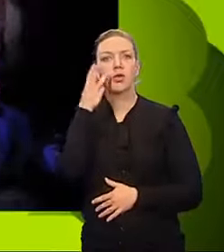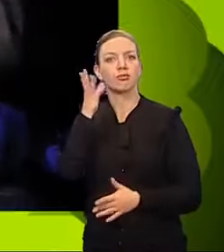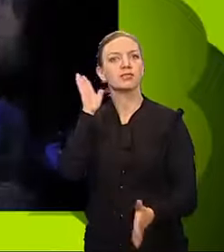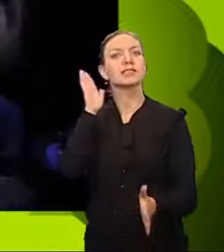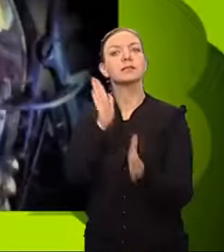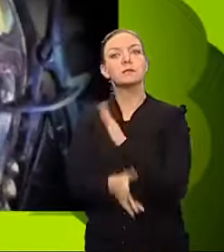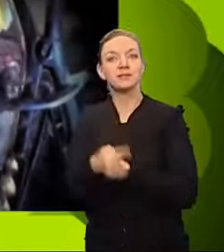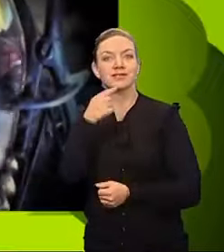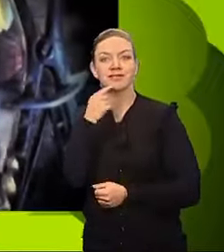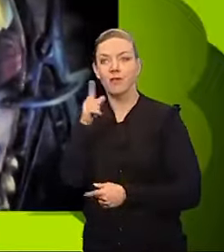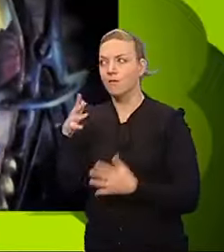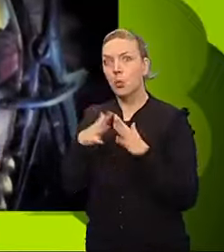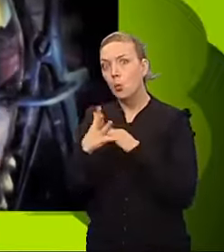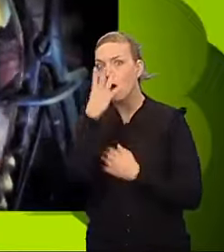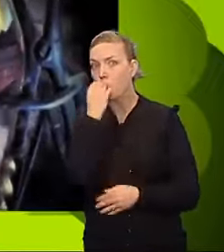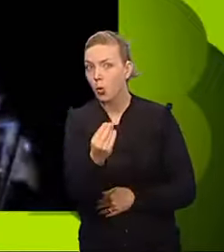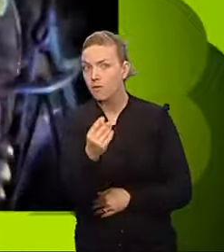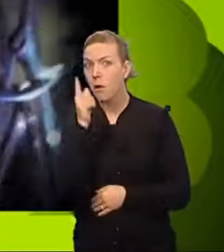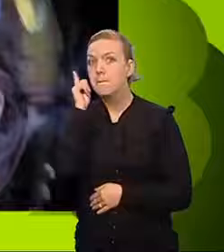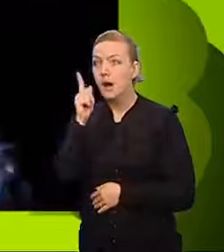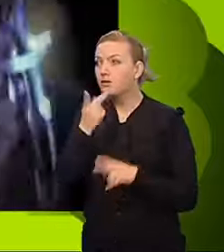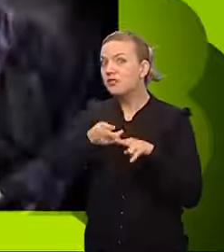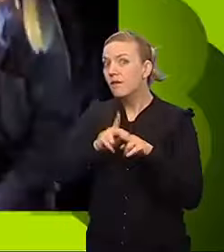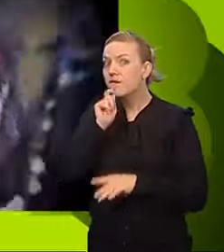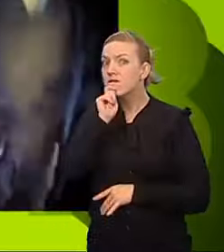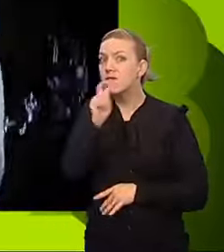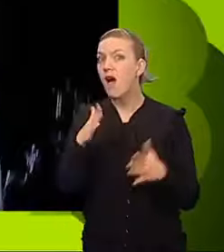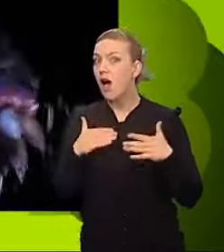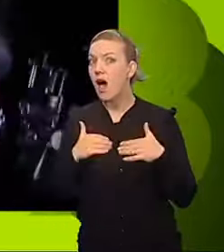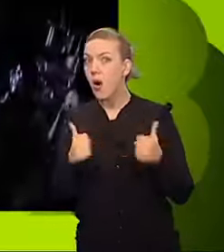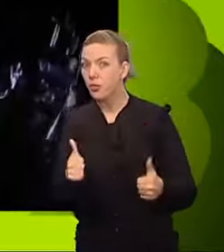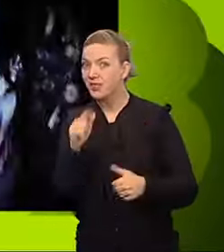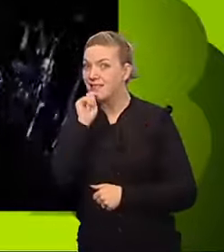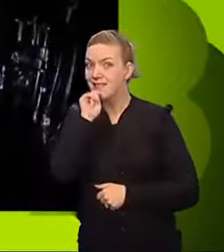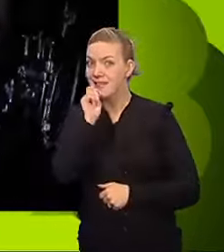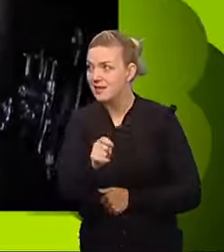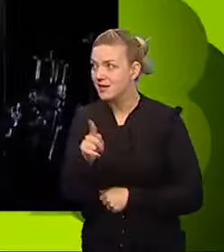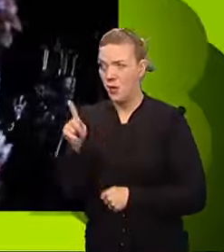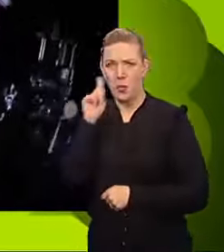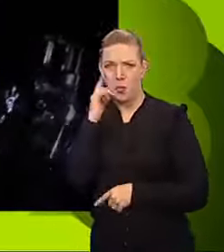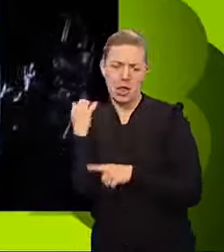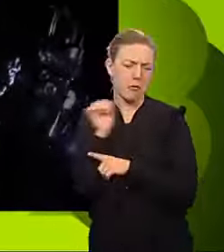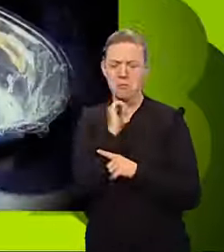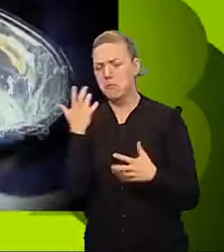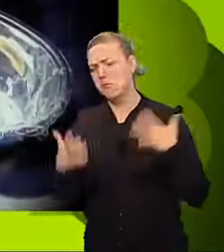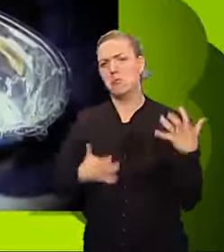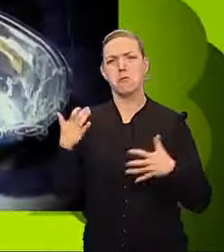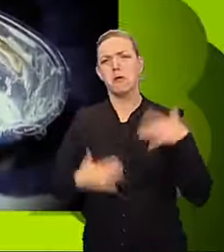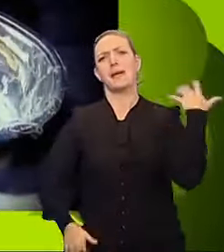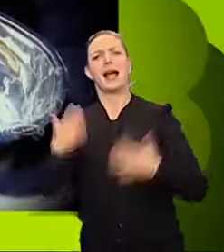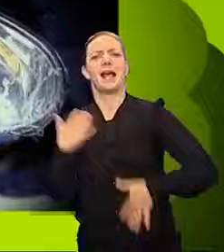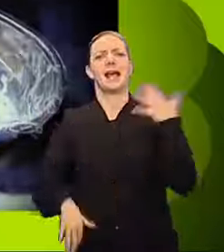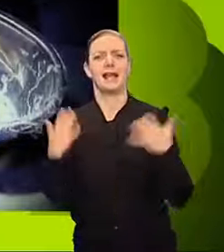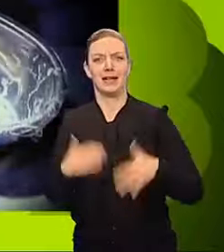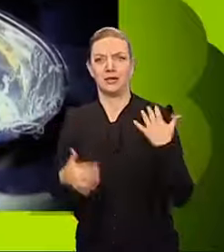werewolf. But beware. If they pull out a healthy tooth, the werewolf will shake and howl in pain. Pull out three healthy